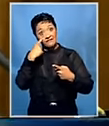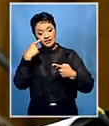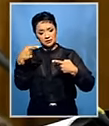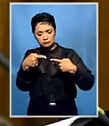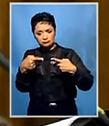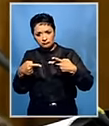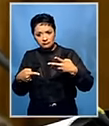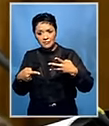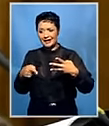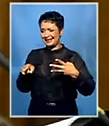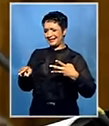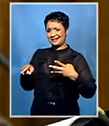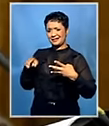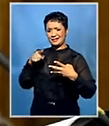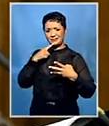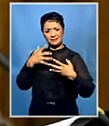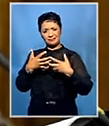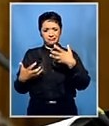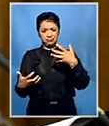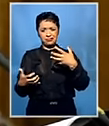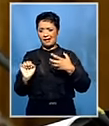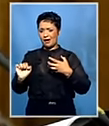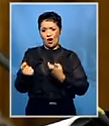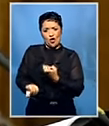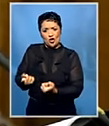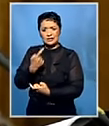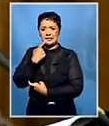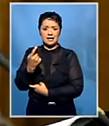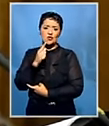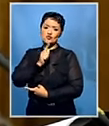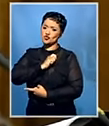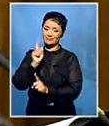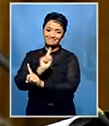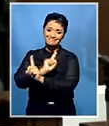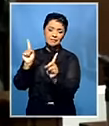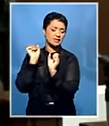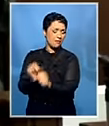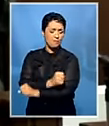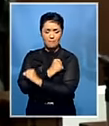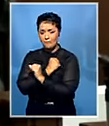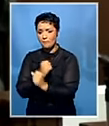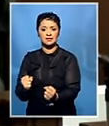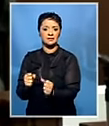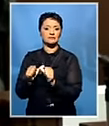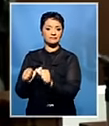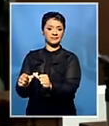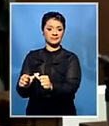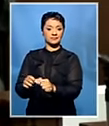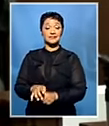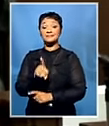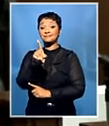accused version not reasonably possibly true, impossible. In particular,